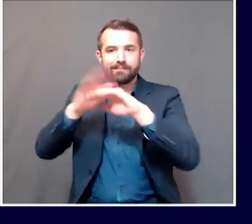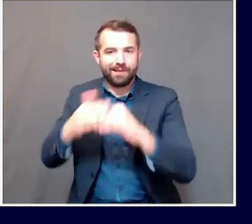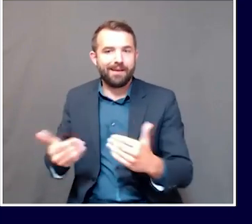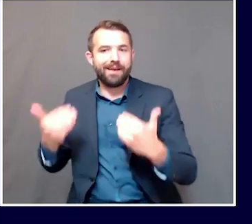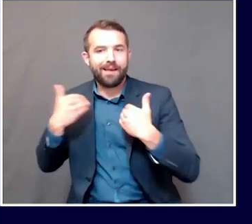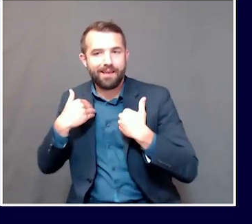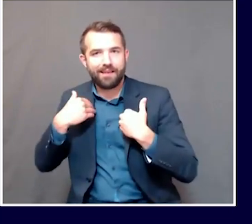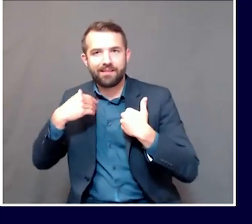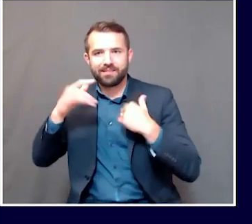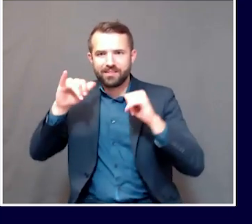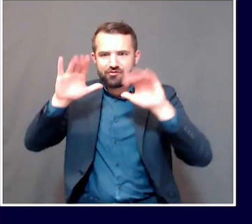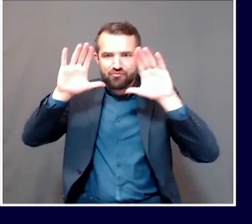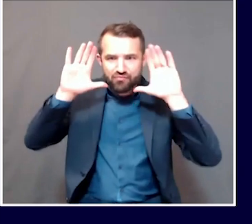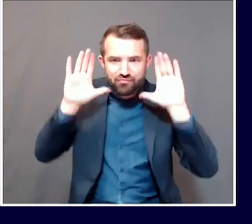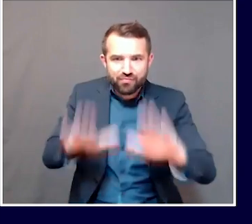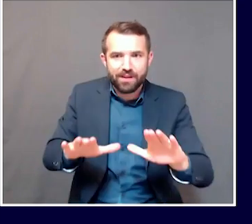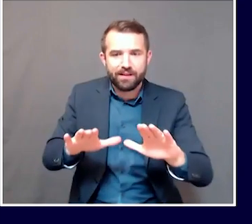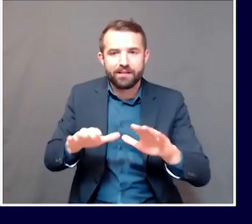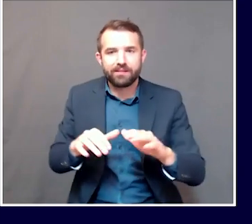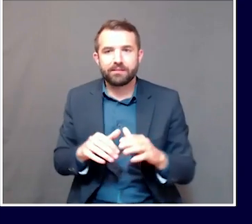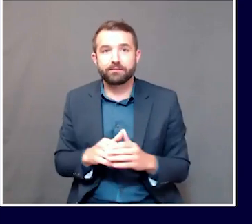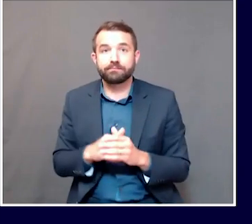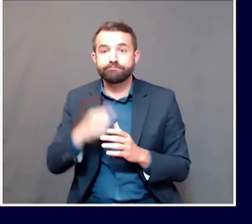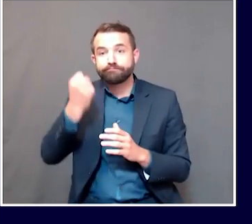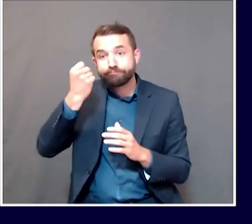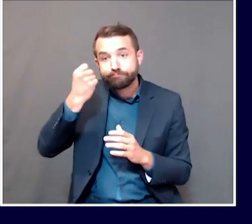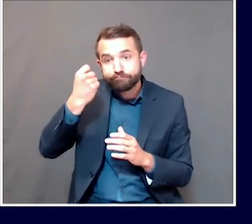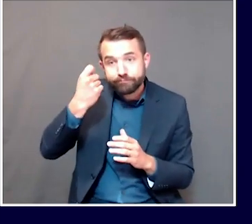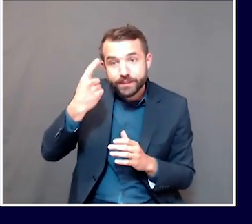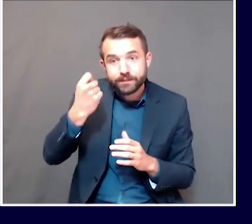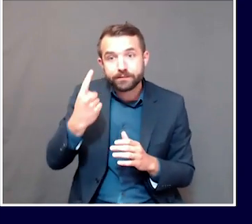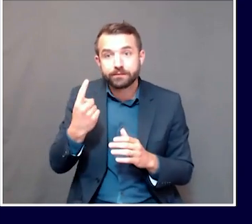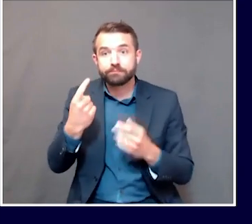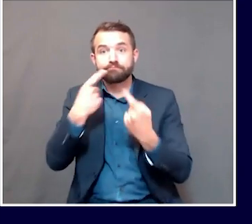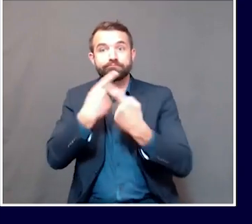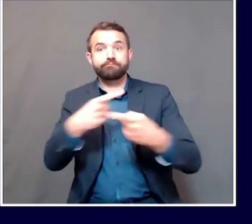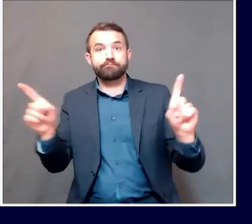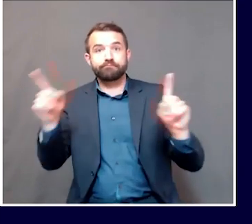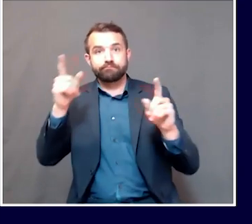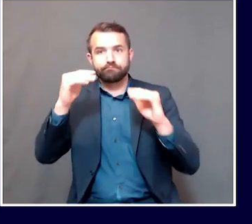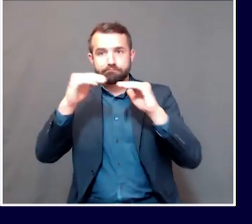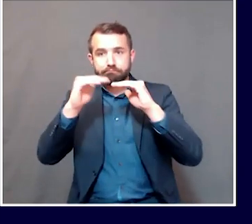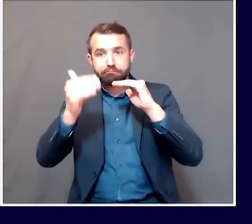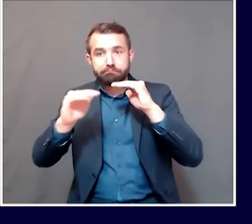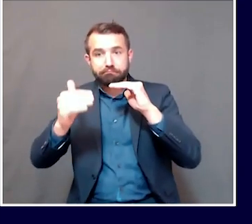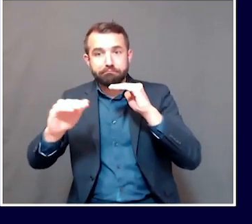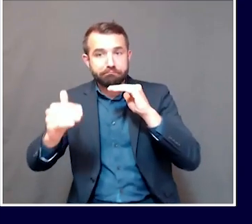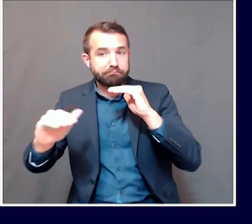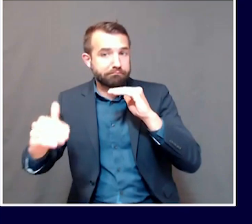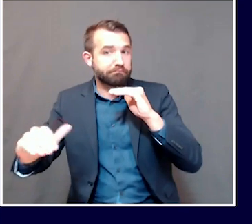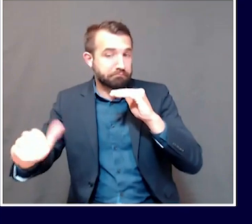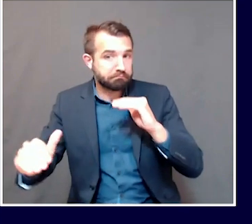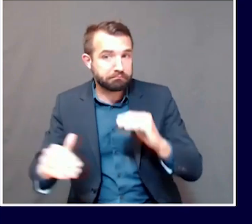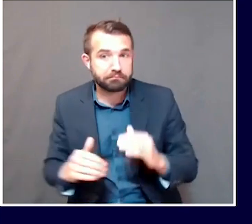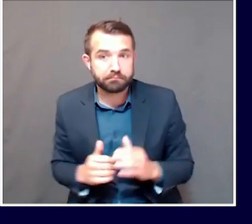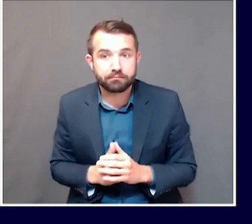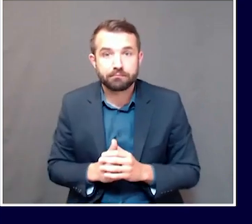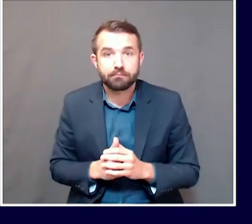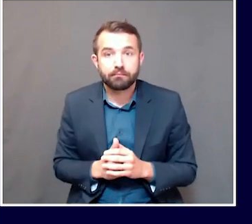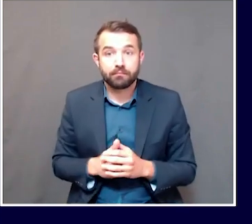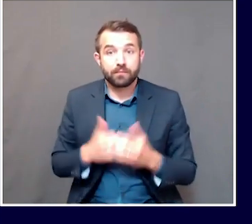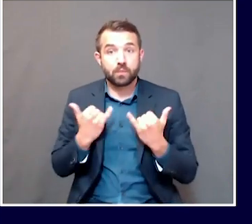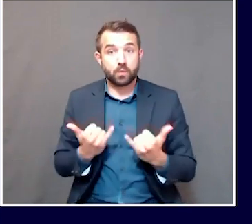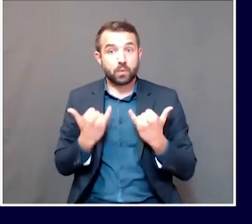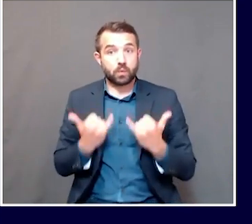leveling off, I think, if I understand correctly. You know, it's Friday, the 12th of June, and I know this